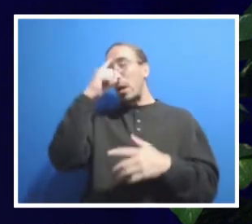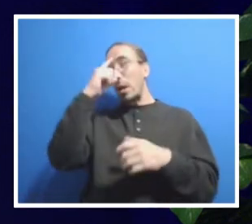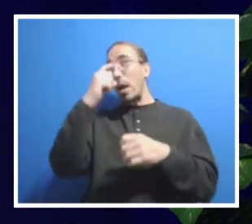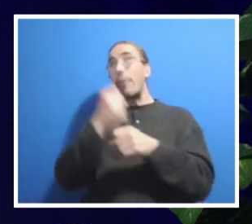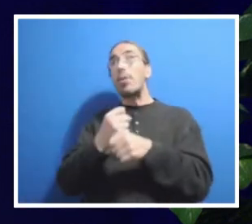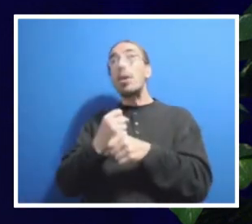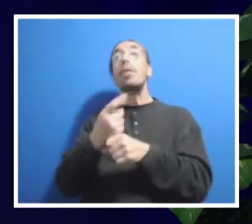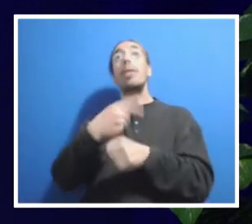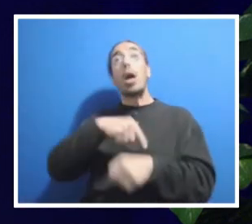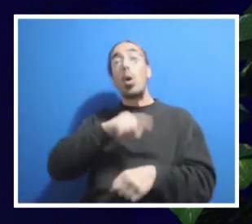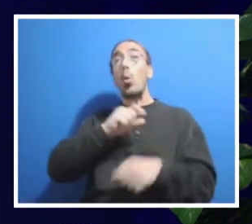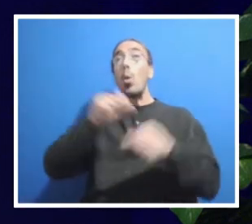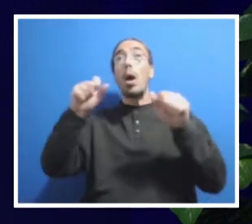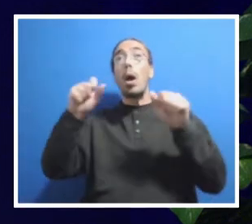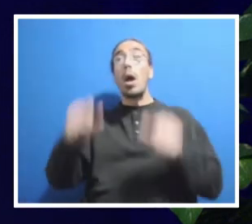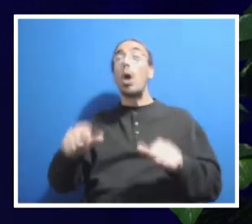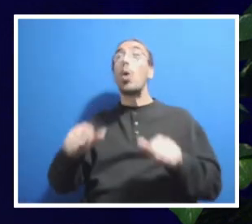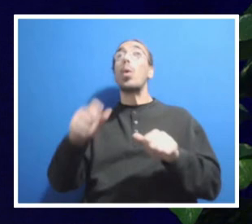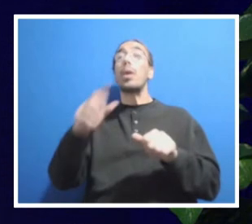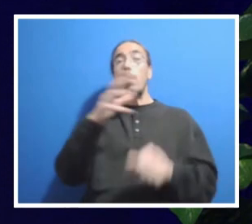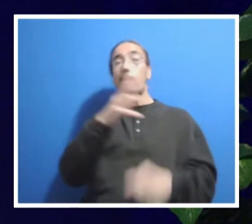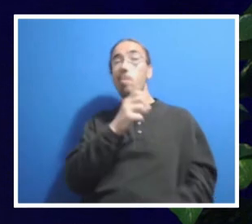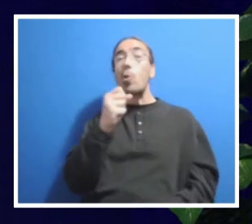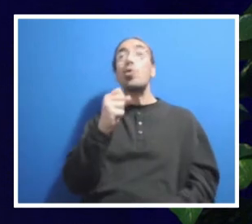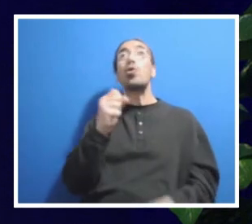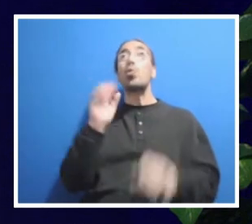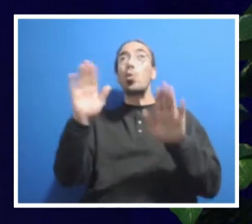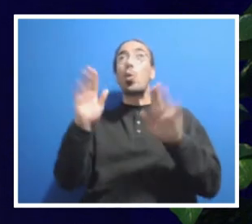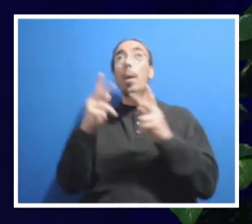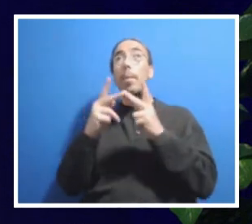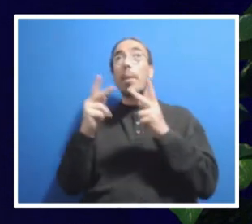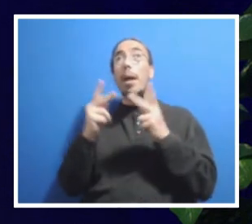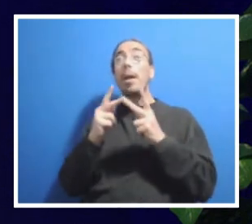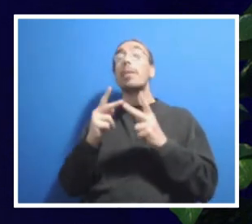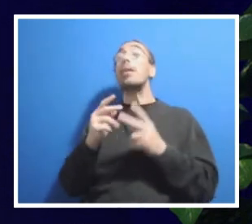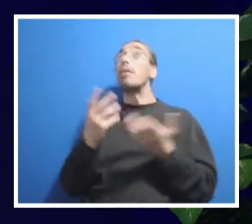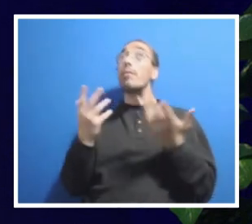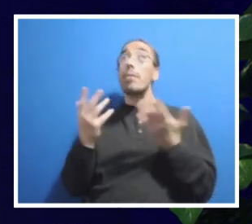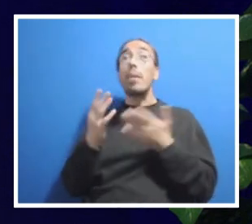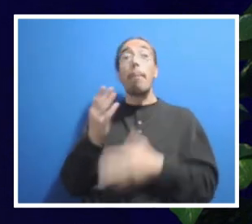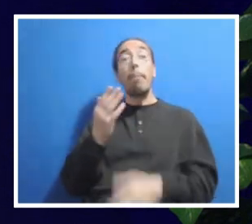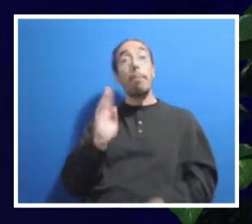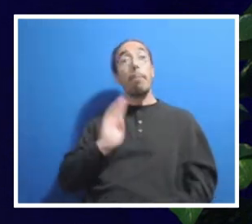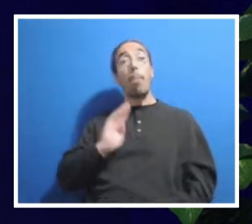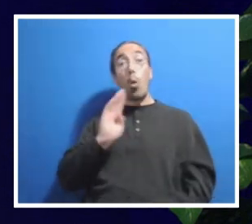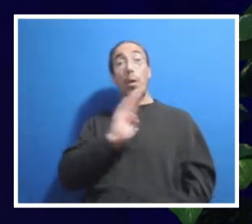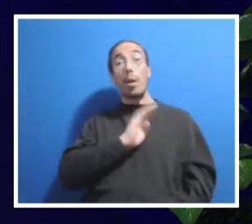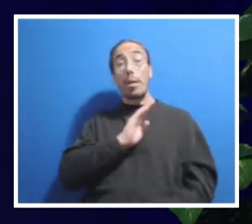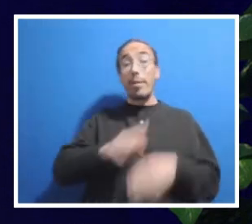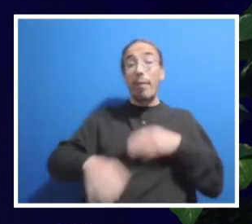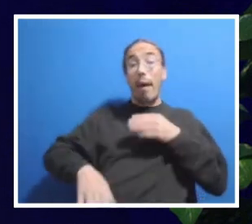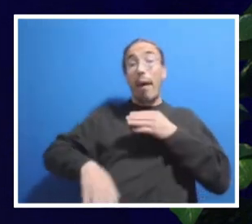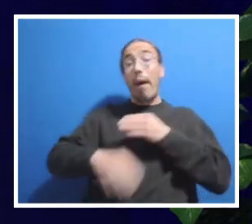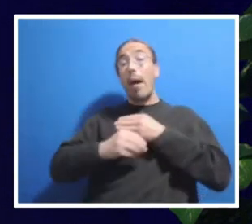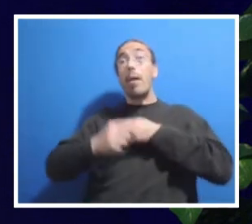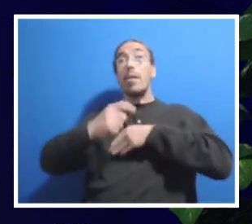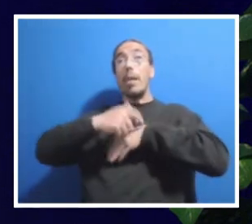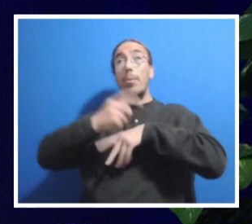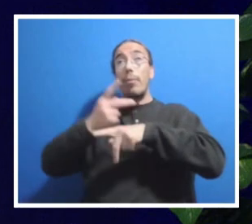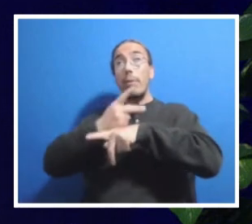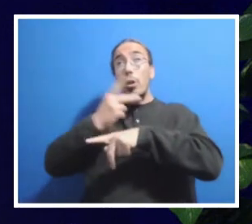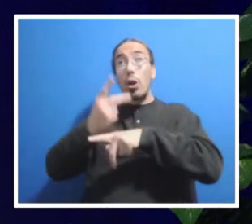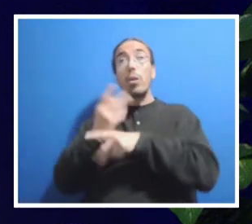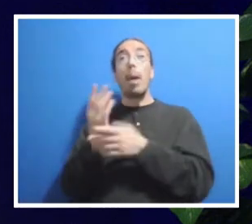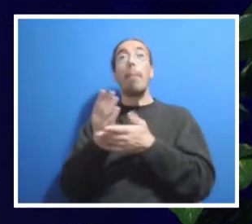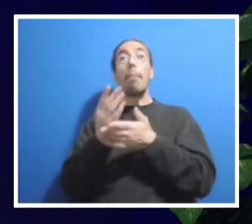will get us into a great place. As Nealey mentioned, the board has given us a little bit of extra time. We will be taking our budget for fiscal